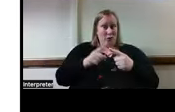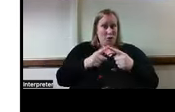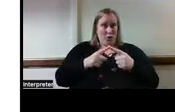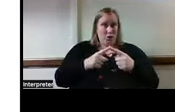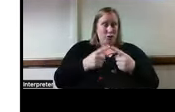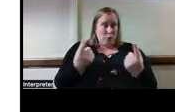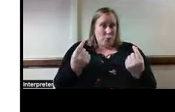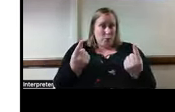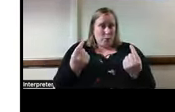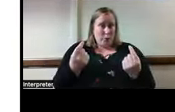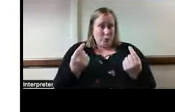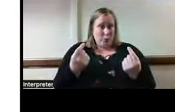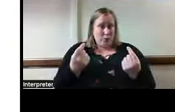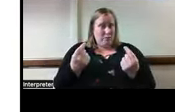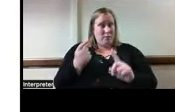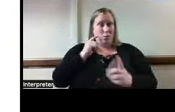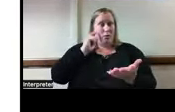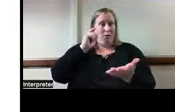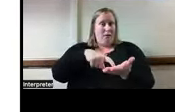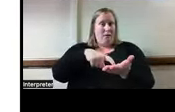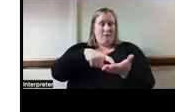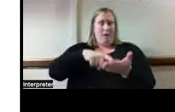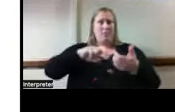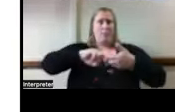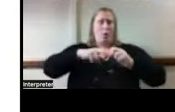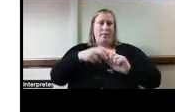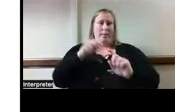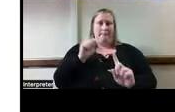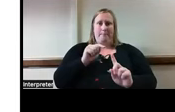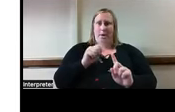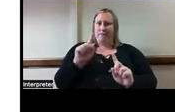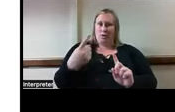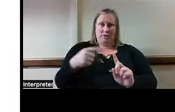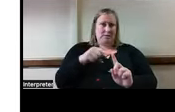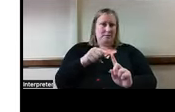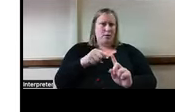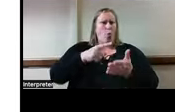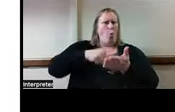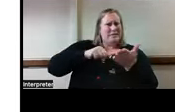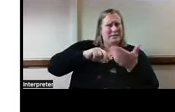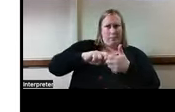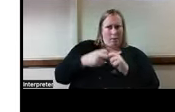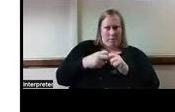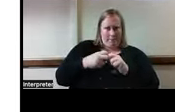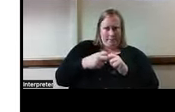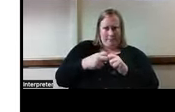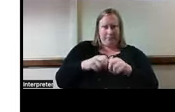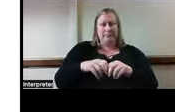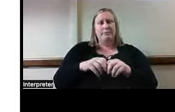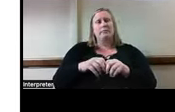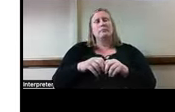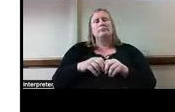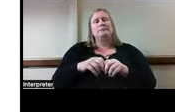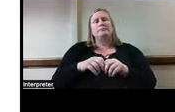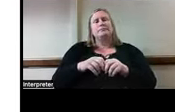thinking this through, we're just thinking about identifying the problem. And one way, one way that I think all of you are